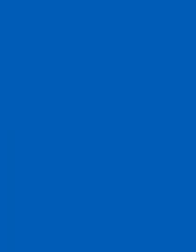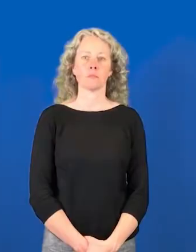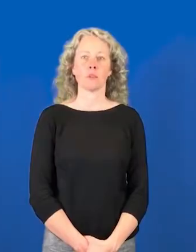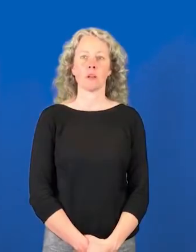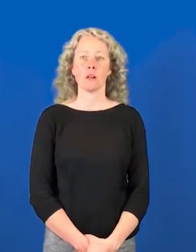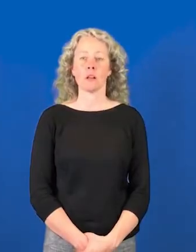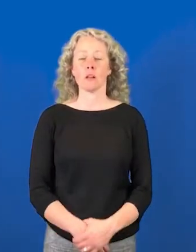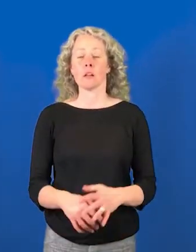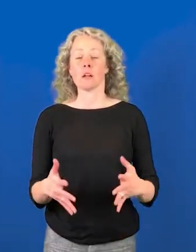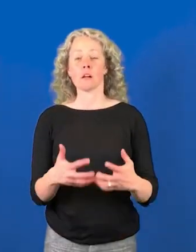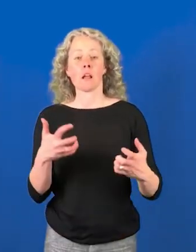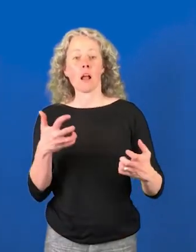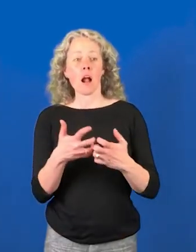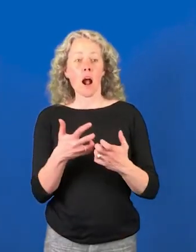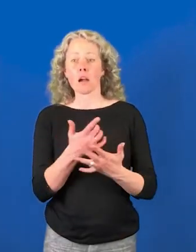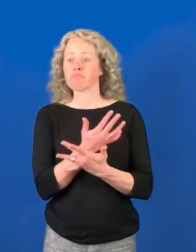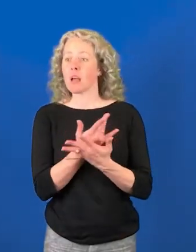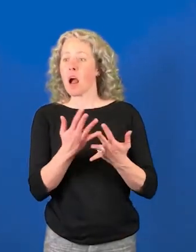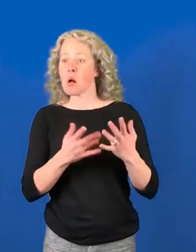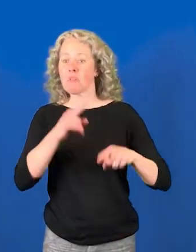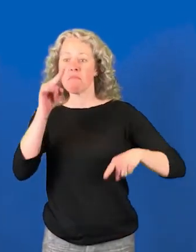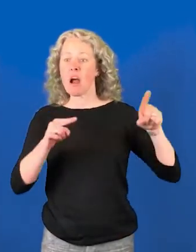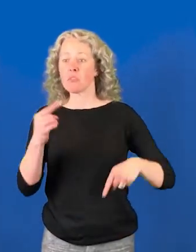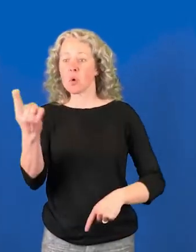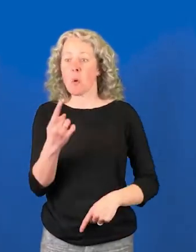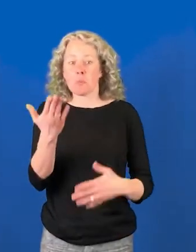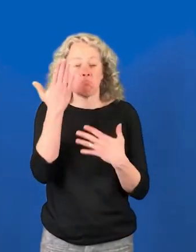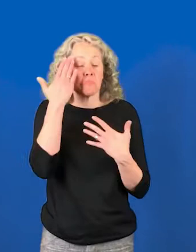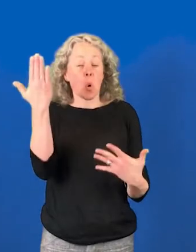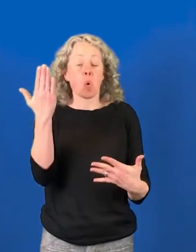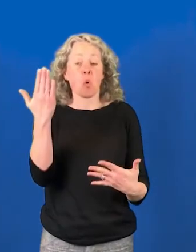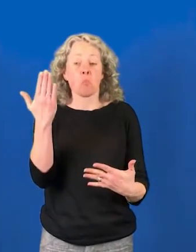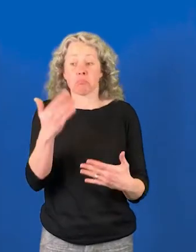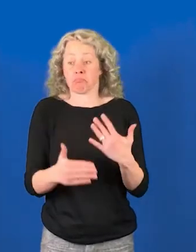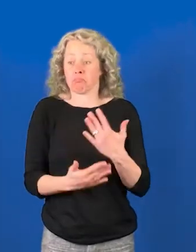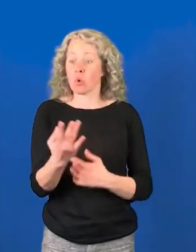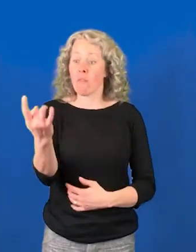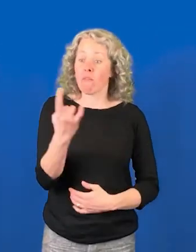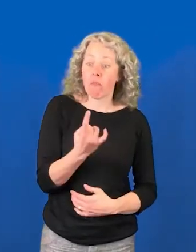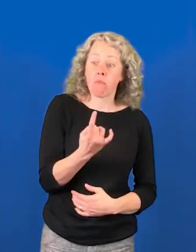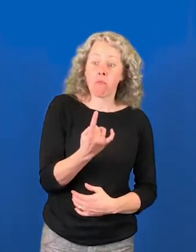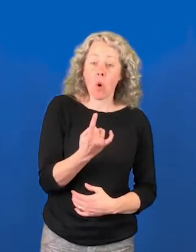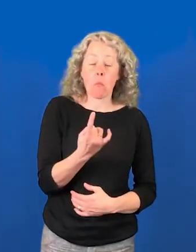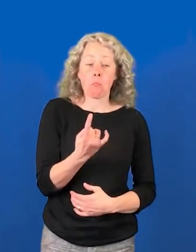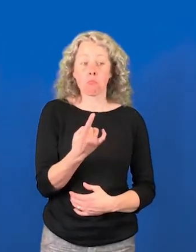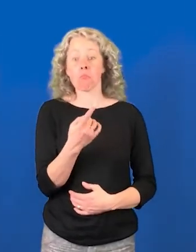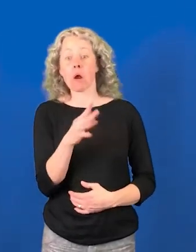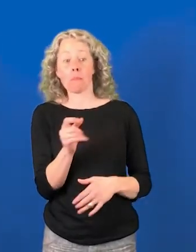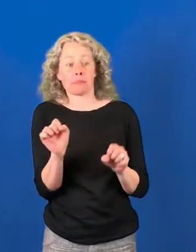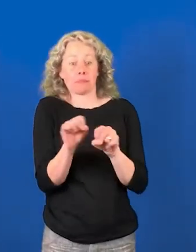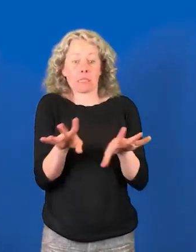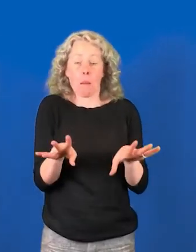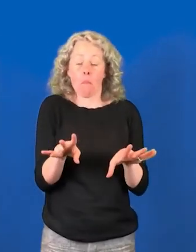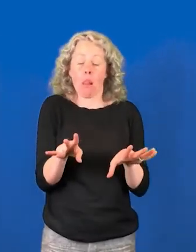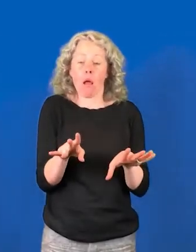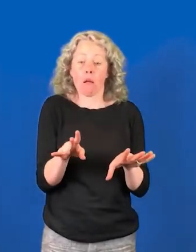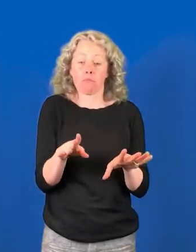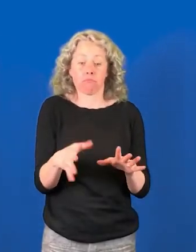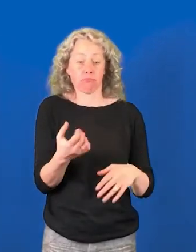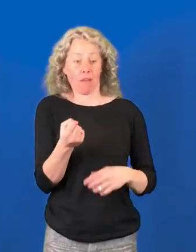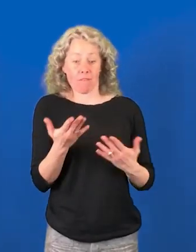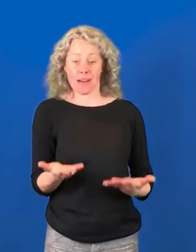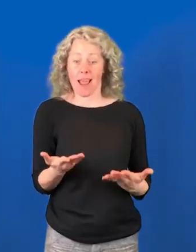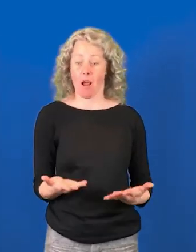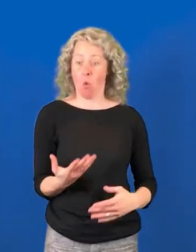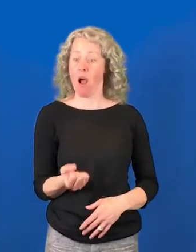we don't know how how many variants are going to come if the new variant that comes if it is similar to something that we have now